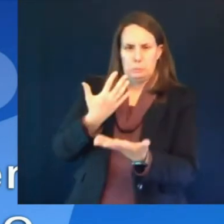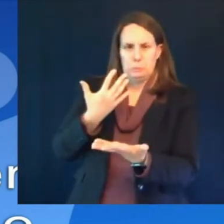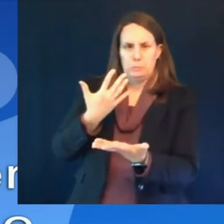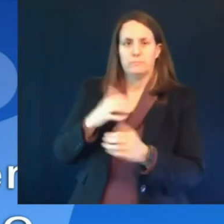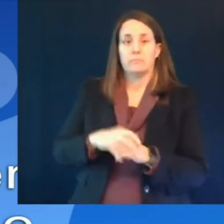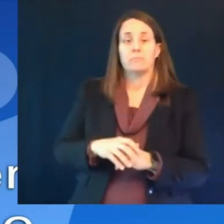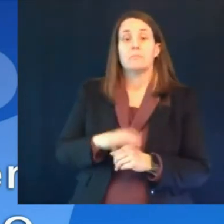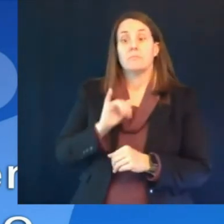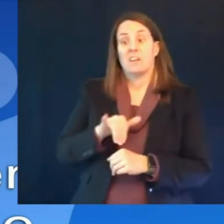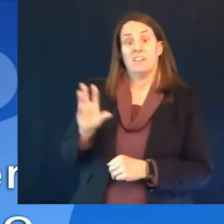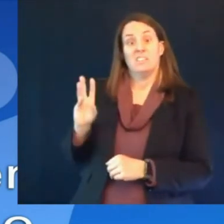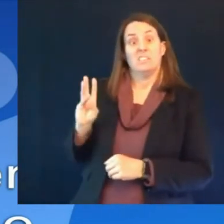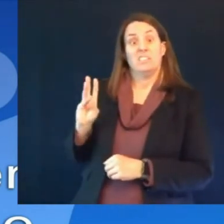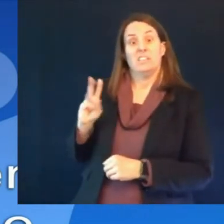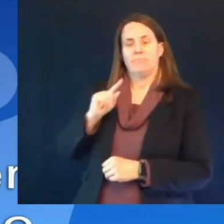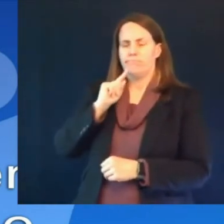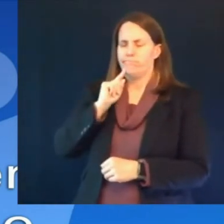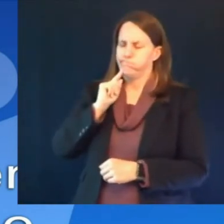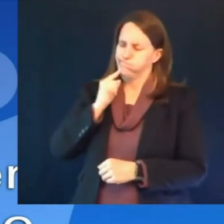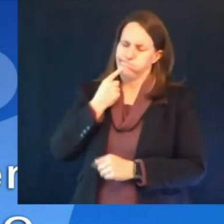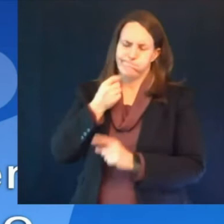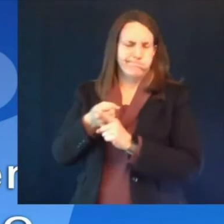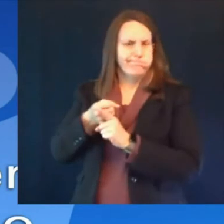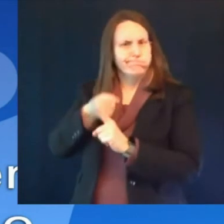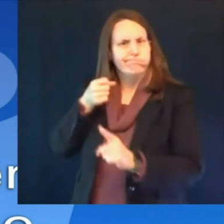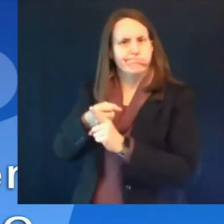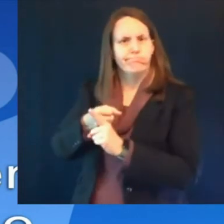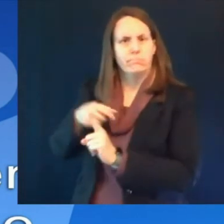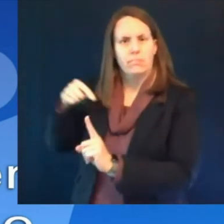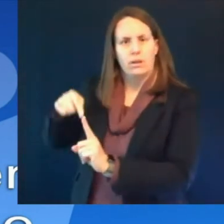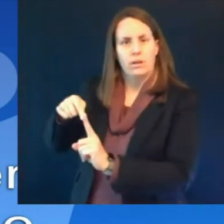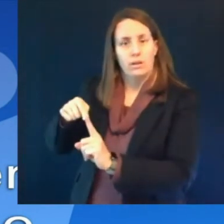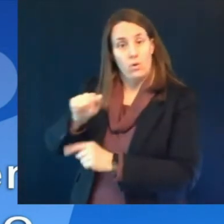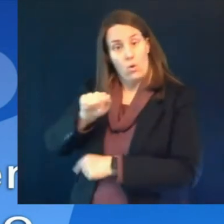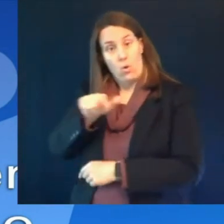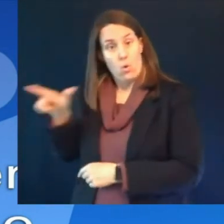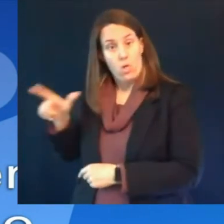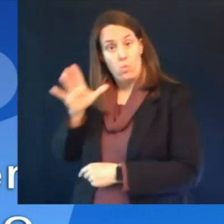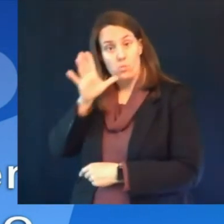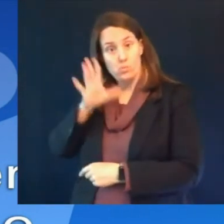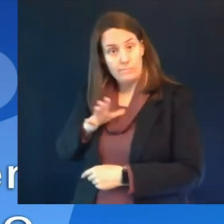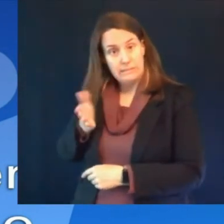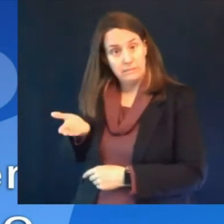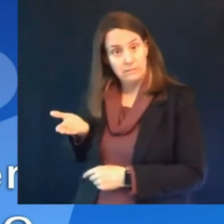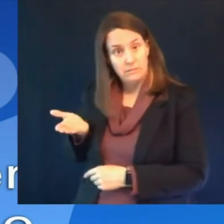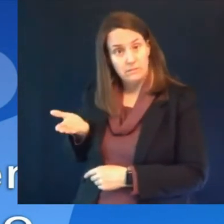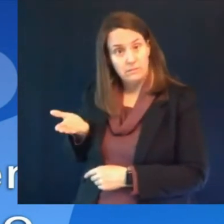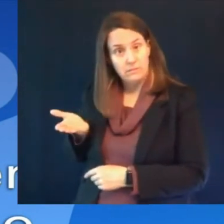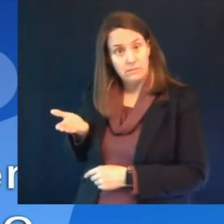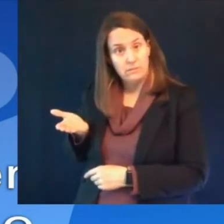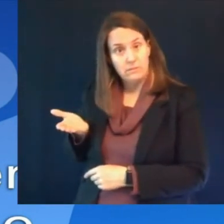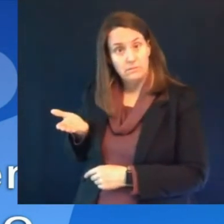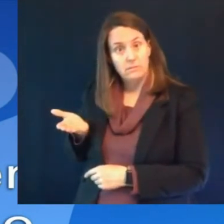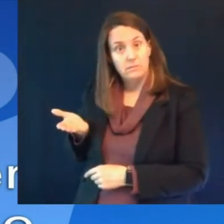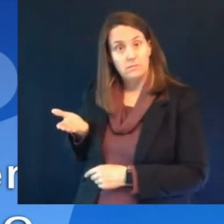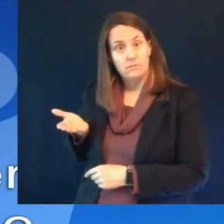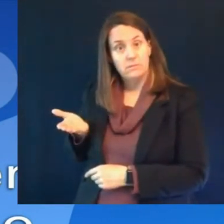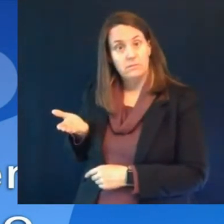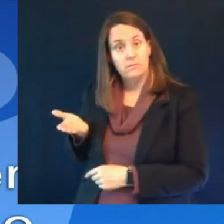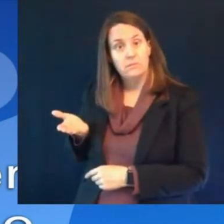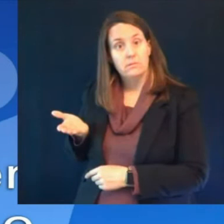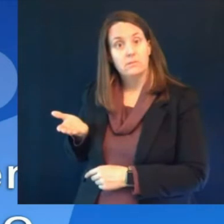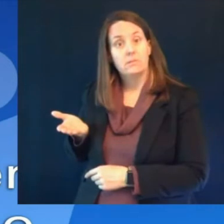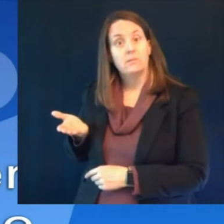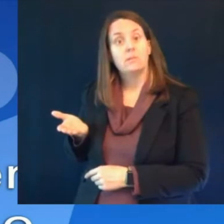um and there's some data that shows that uh hormonal birth control can also contribute to blood clots uh do you find it